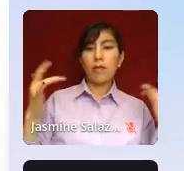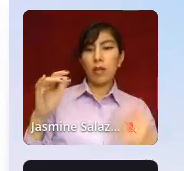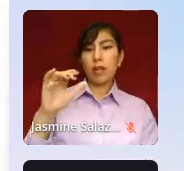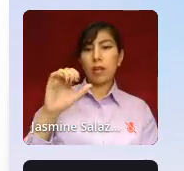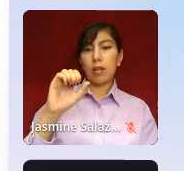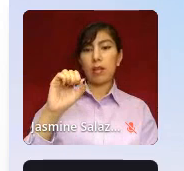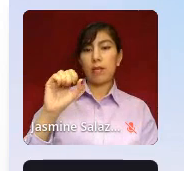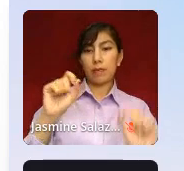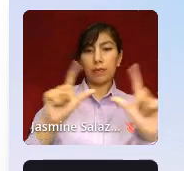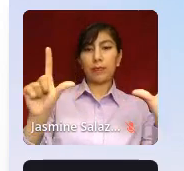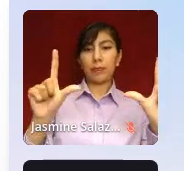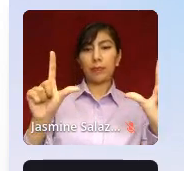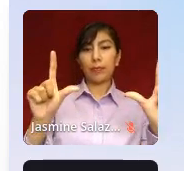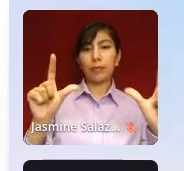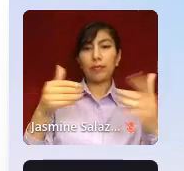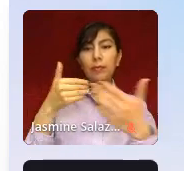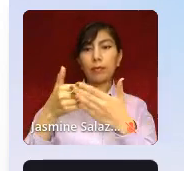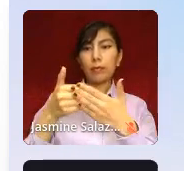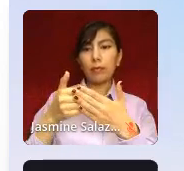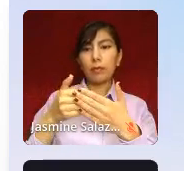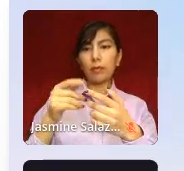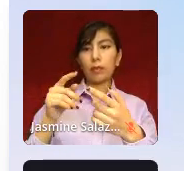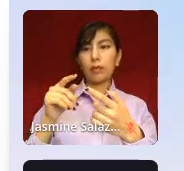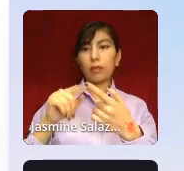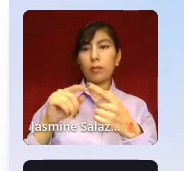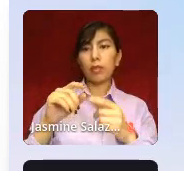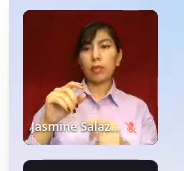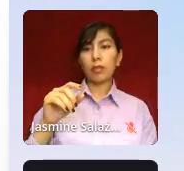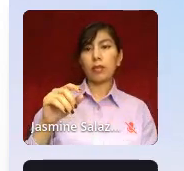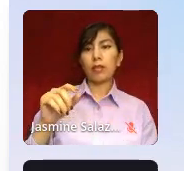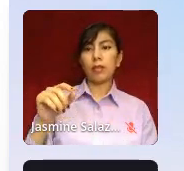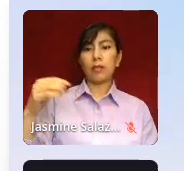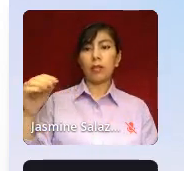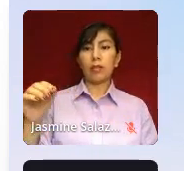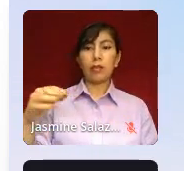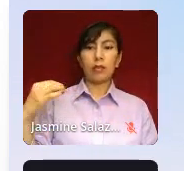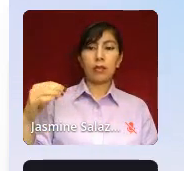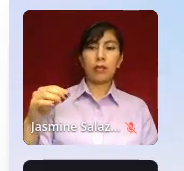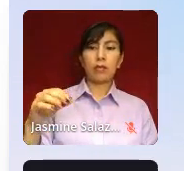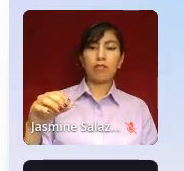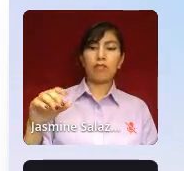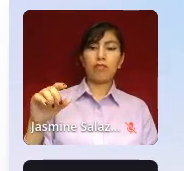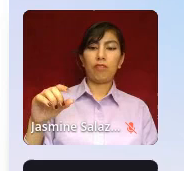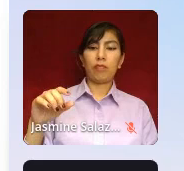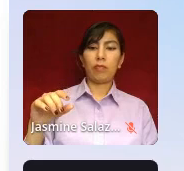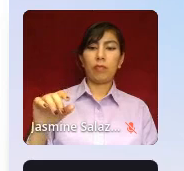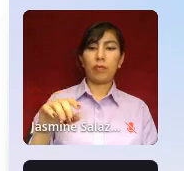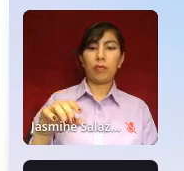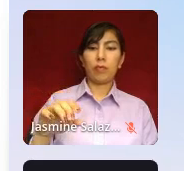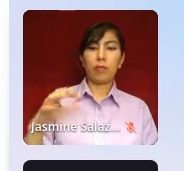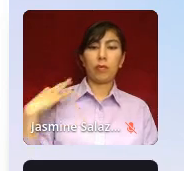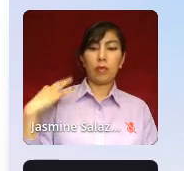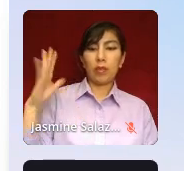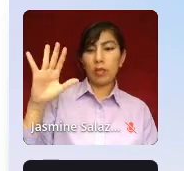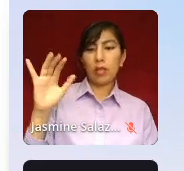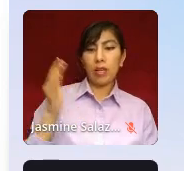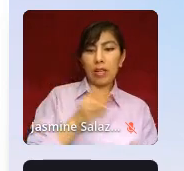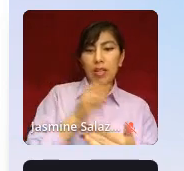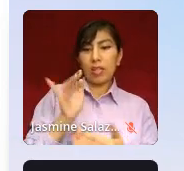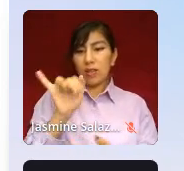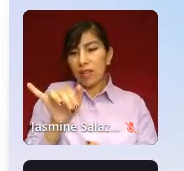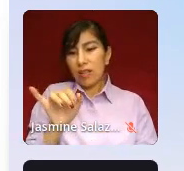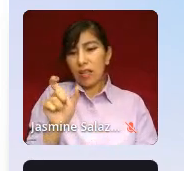excuse me, not by your camera, right by the emoticons and the raised hand, there's a CC button right there. You'll click that for live closed